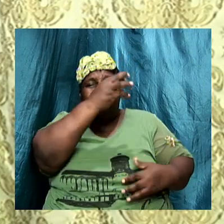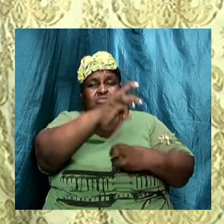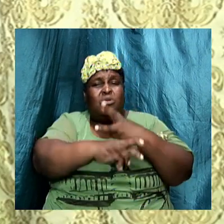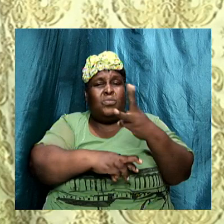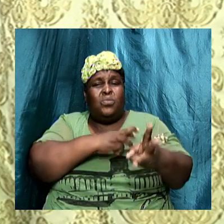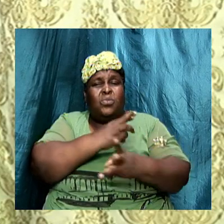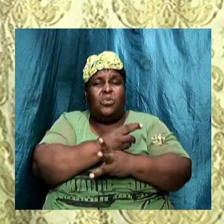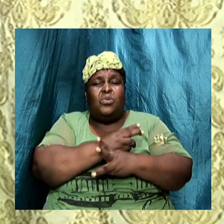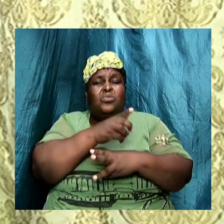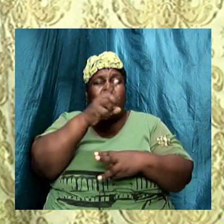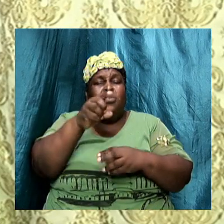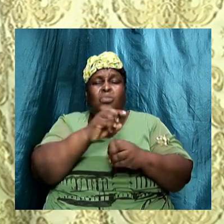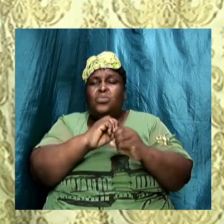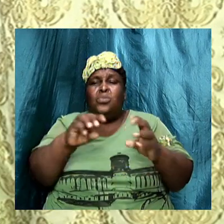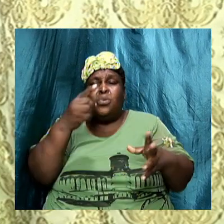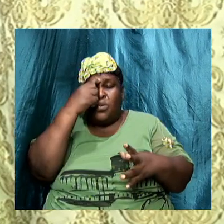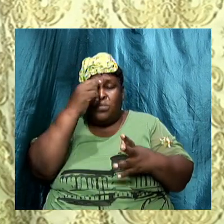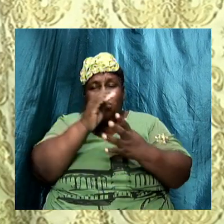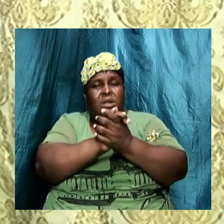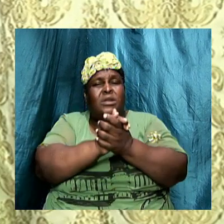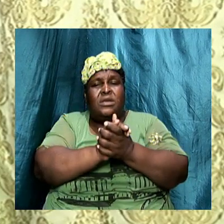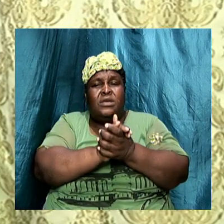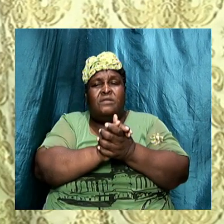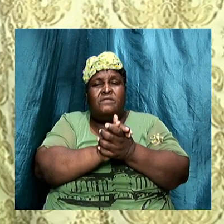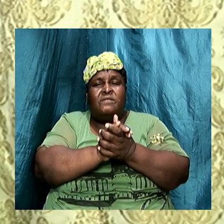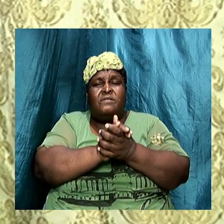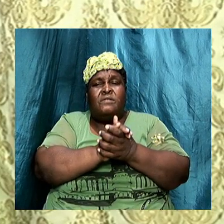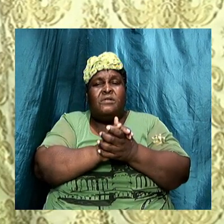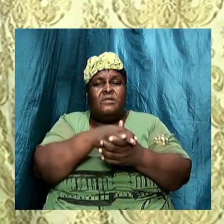the leaving of the Sadducees